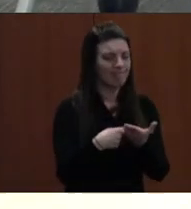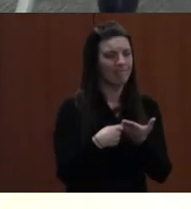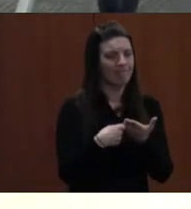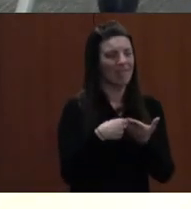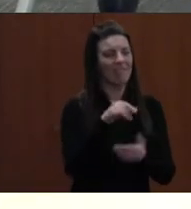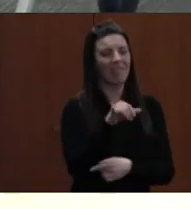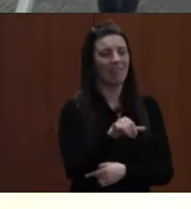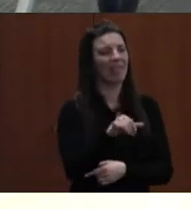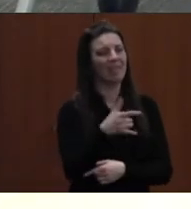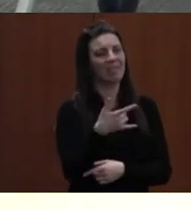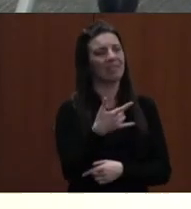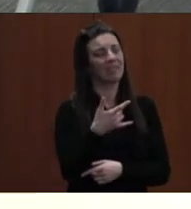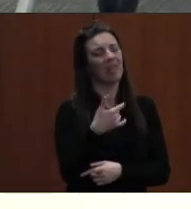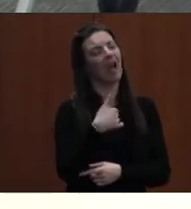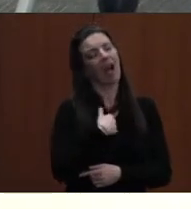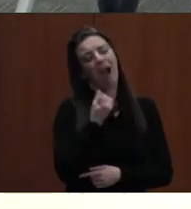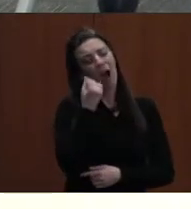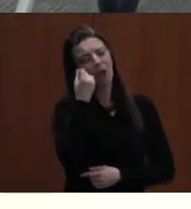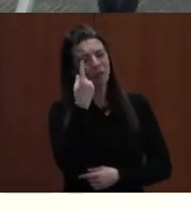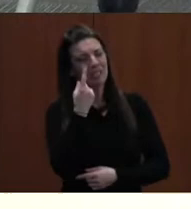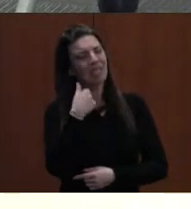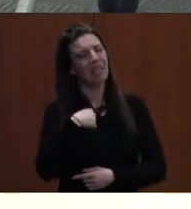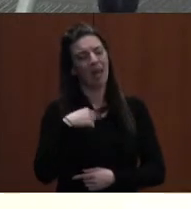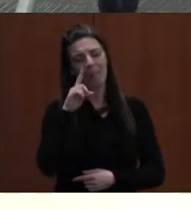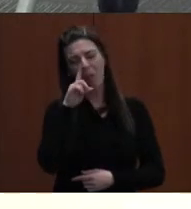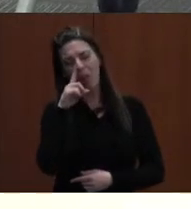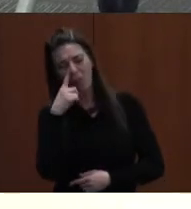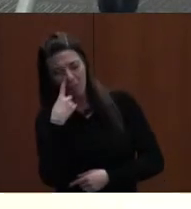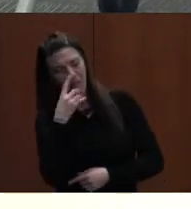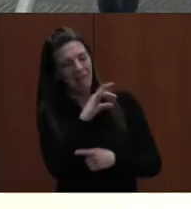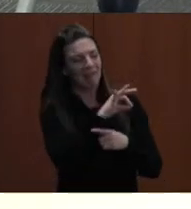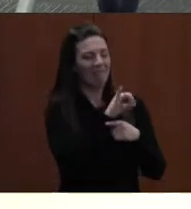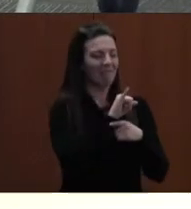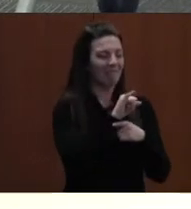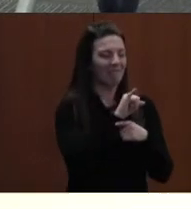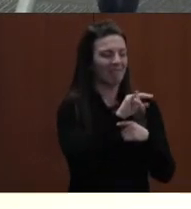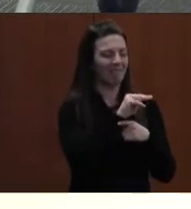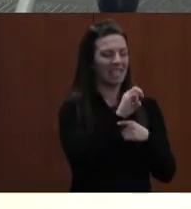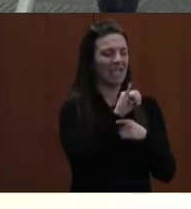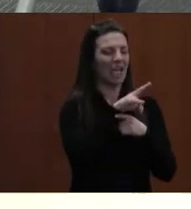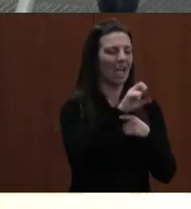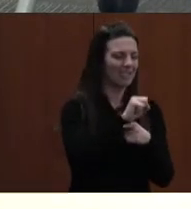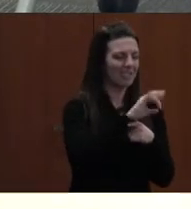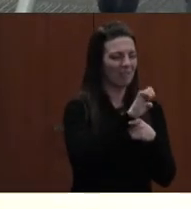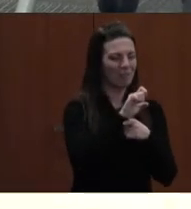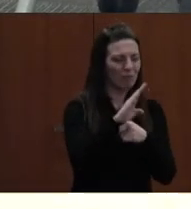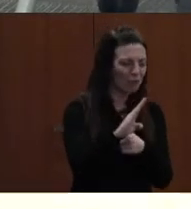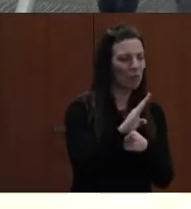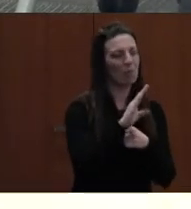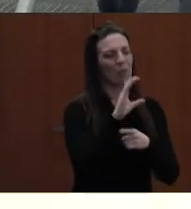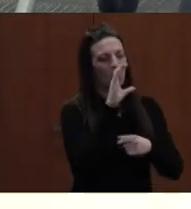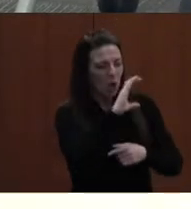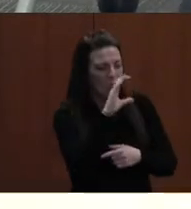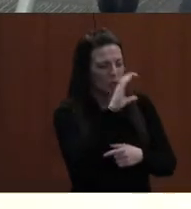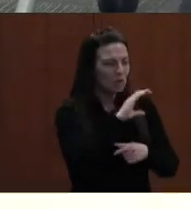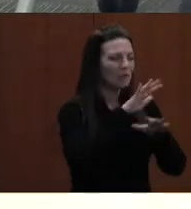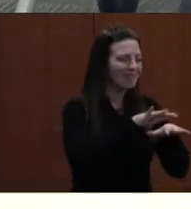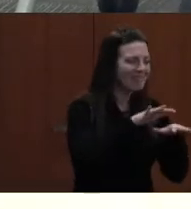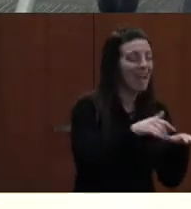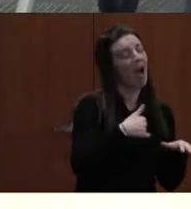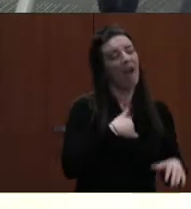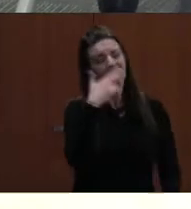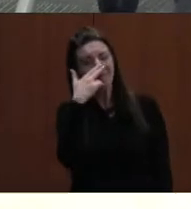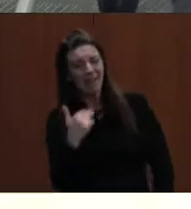I'm not as entertaining, believe it or not, as Phineas and Ferb, Andy Griffith, or the Sweet 16 basketball playoffs. I'm just not. I am funny,